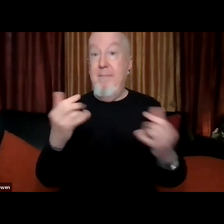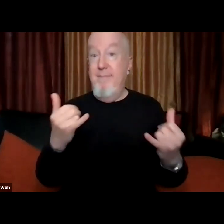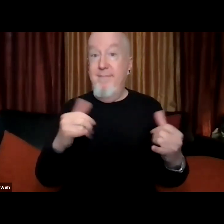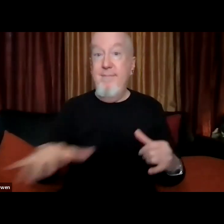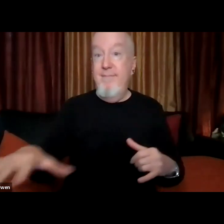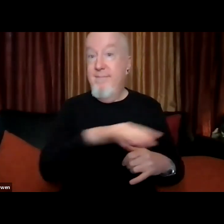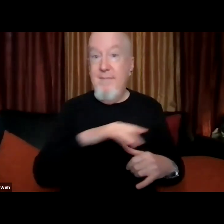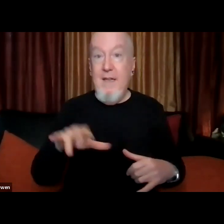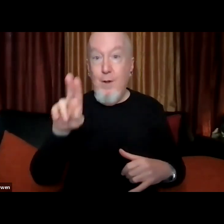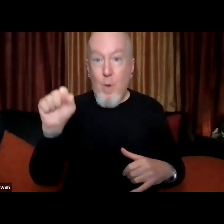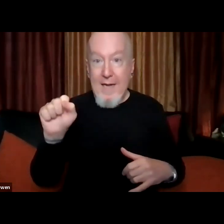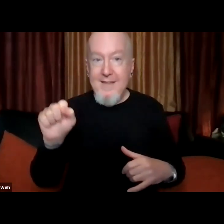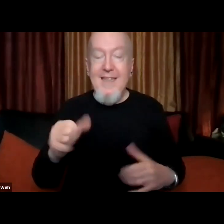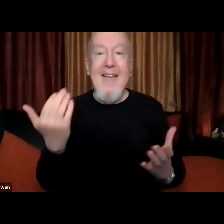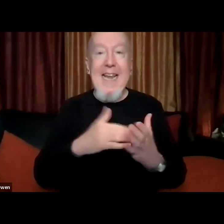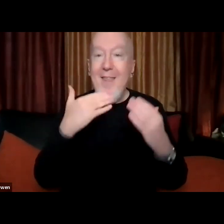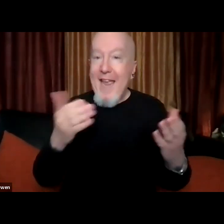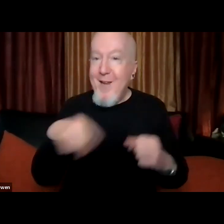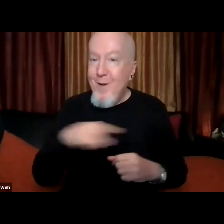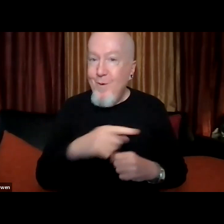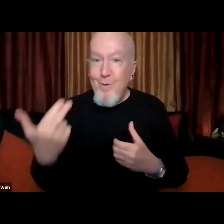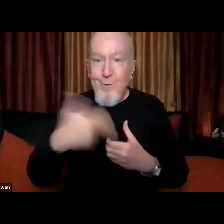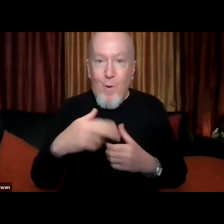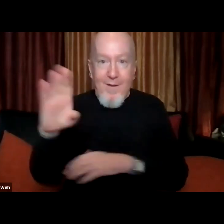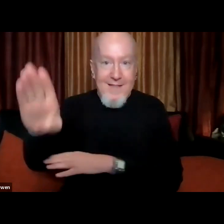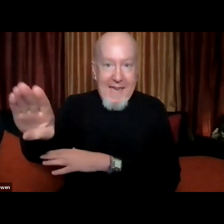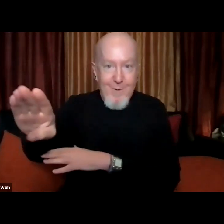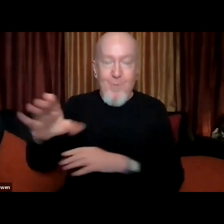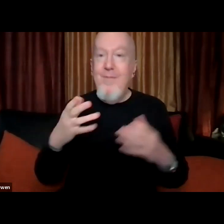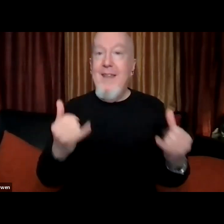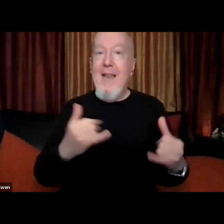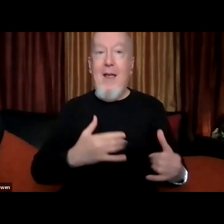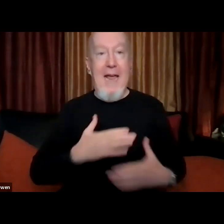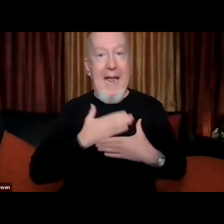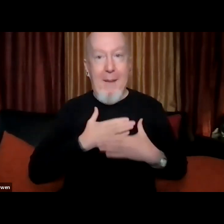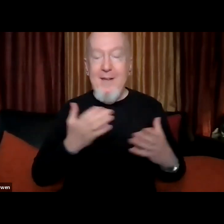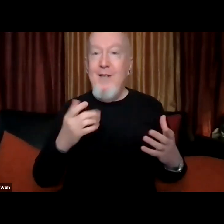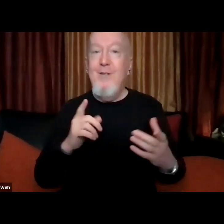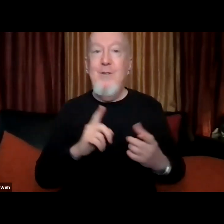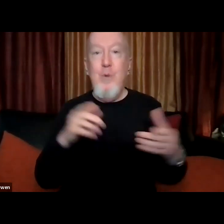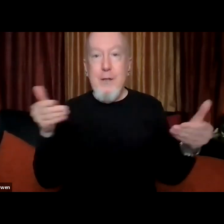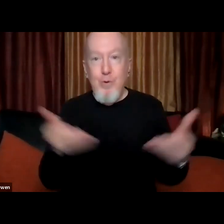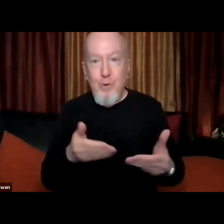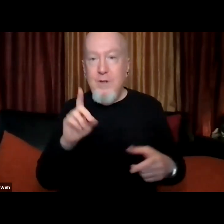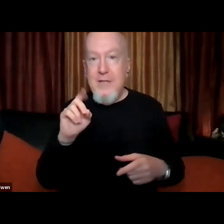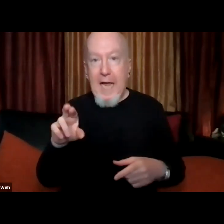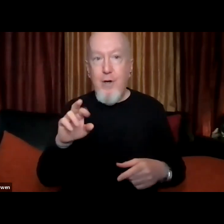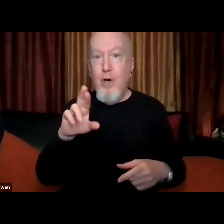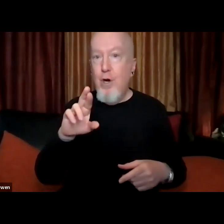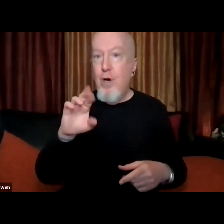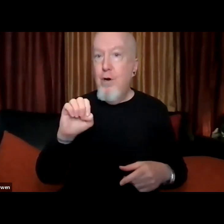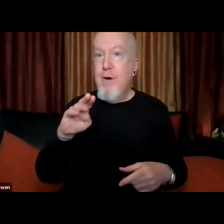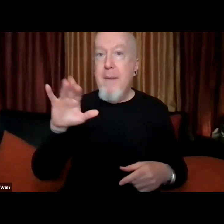again thank you for being with us this afternoon and now it's my great pleasure to introduce dr rebecca